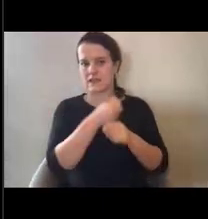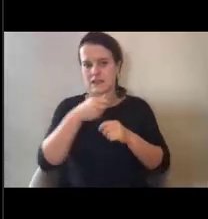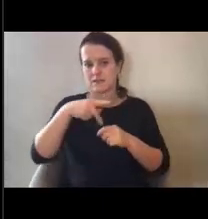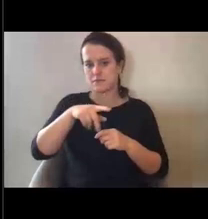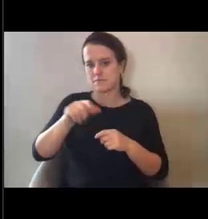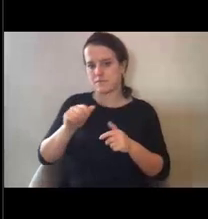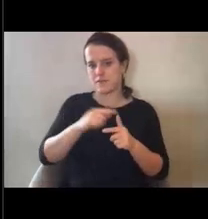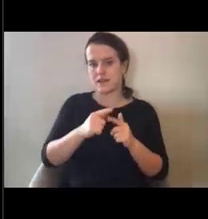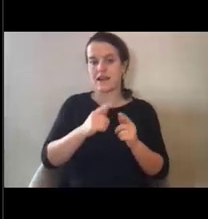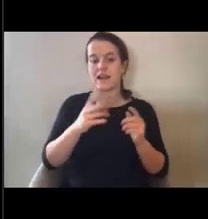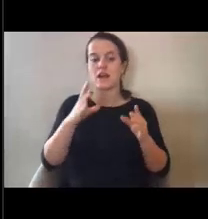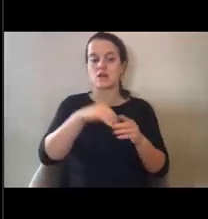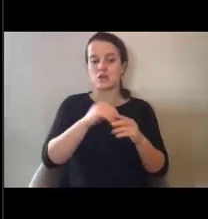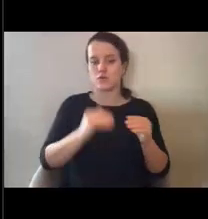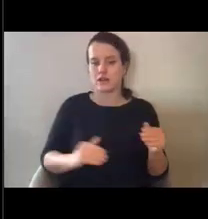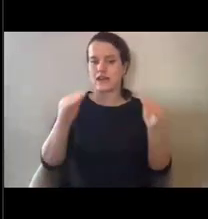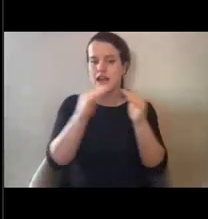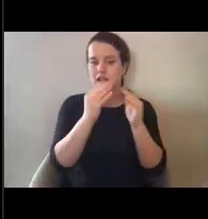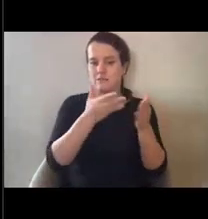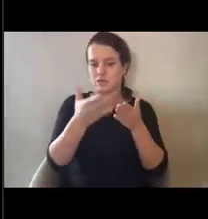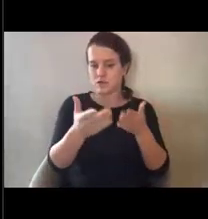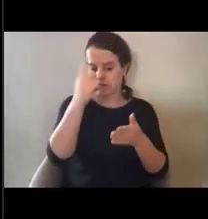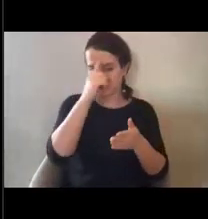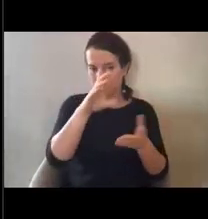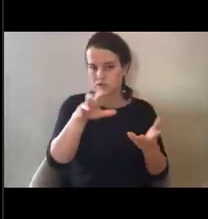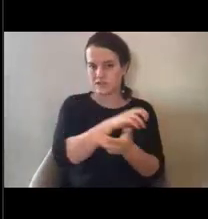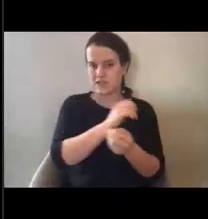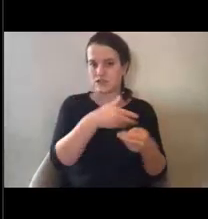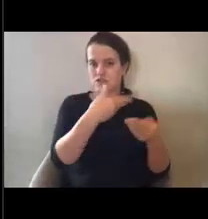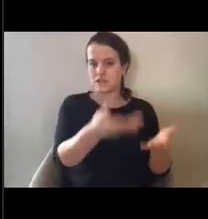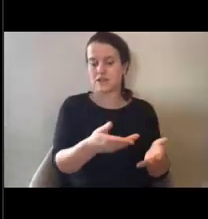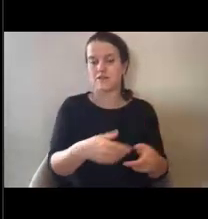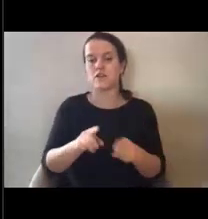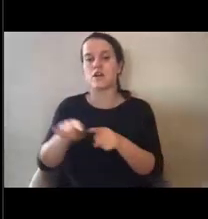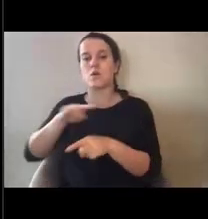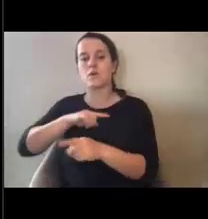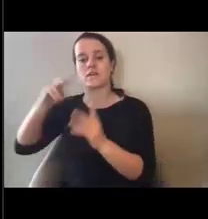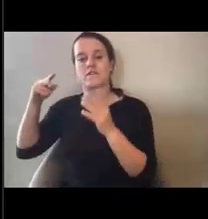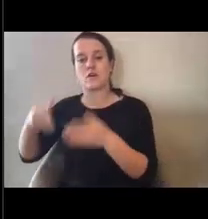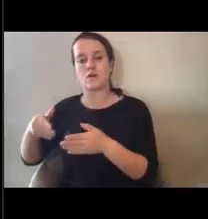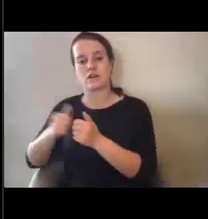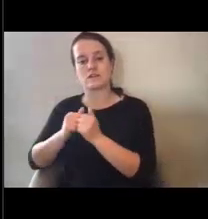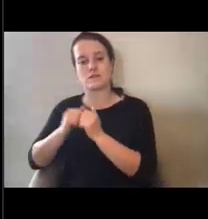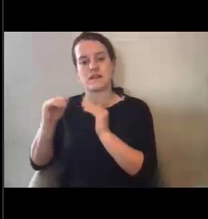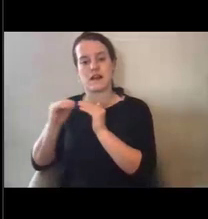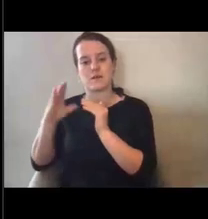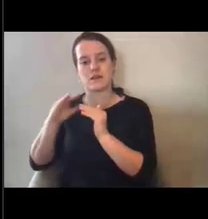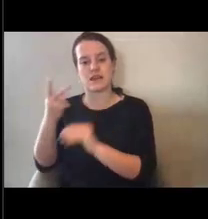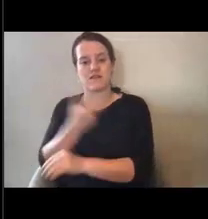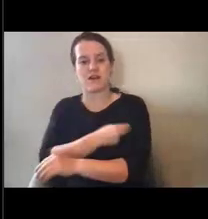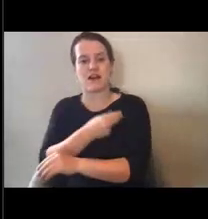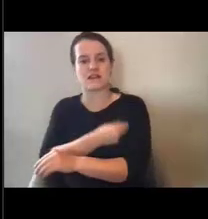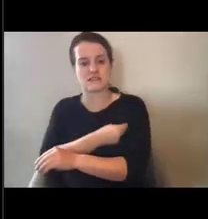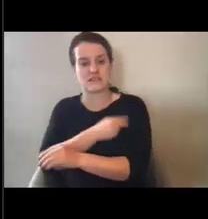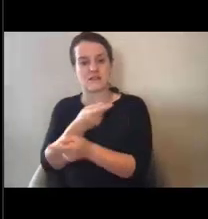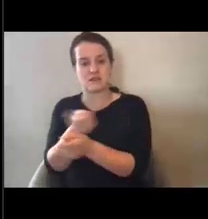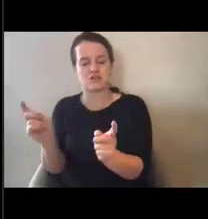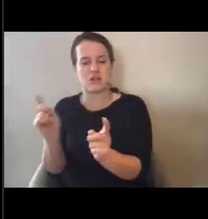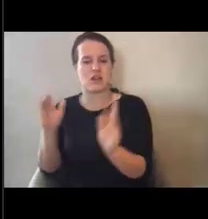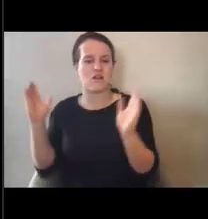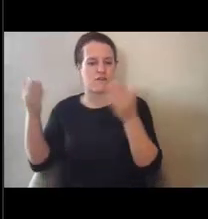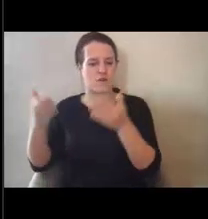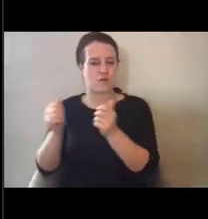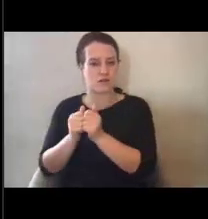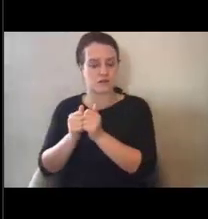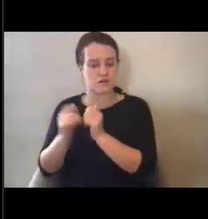delivery of disaster services. FEMA's focus on equity in vaccine administration is foremost focused on technical